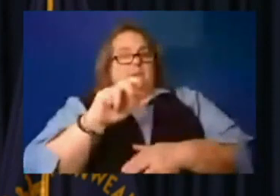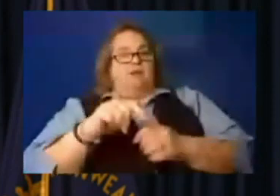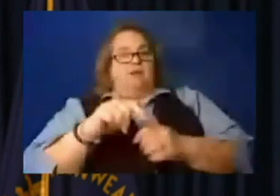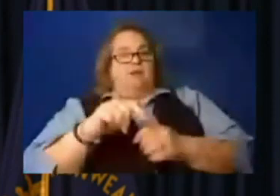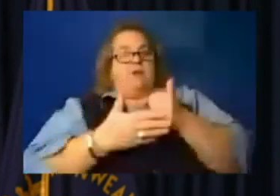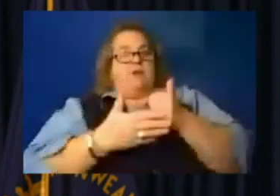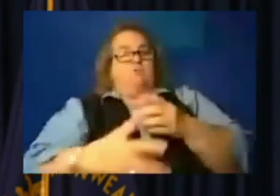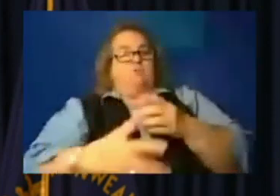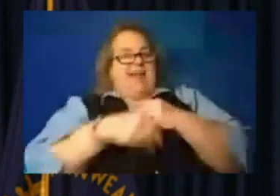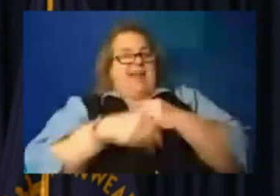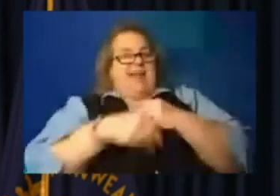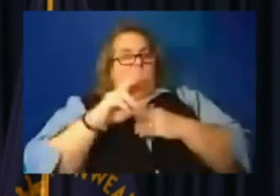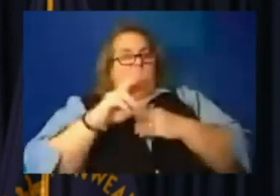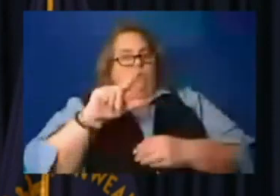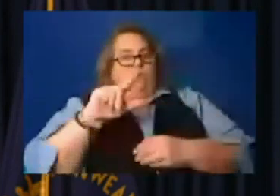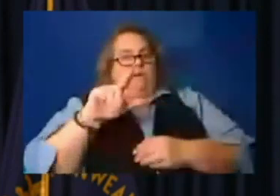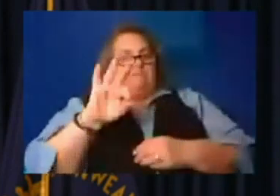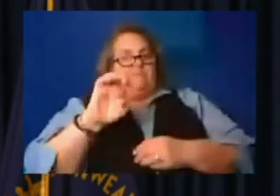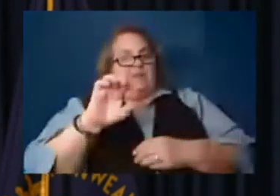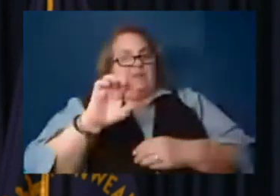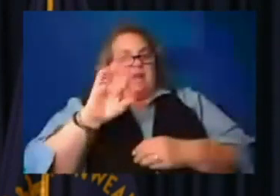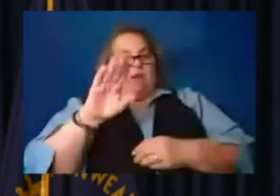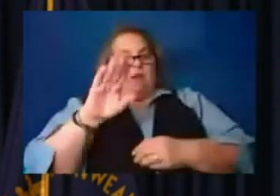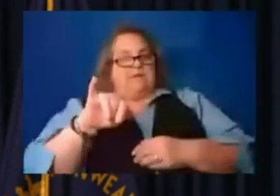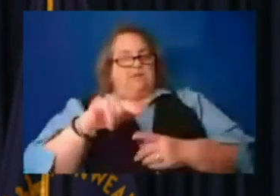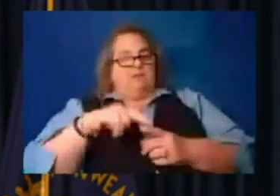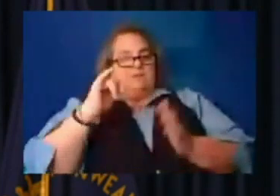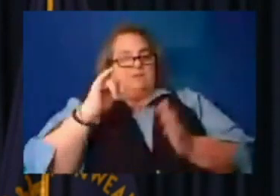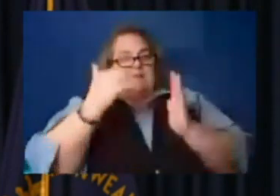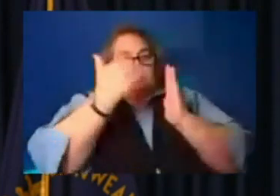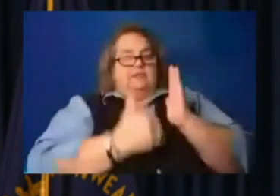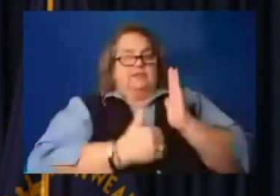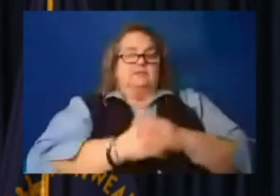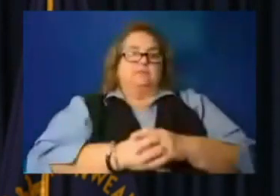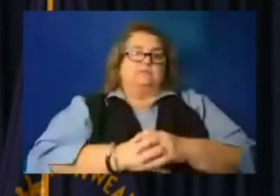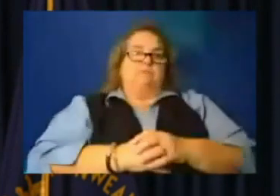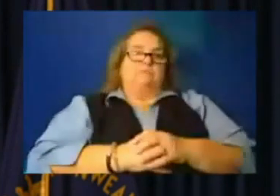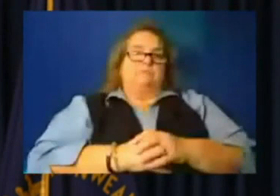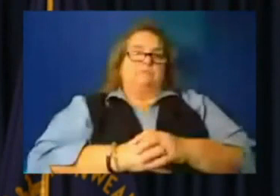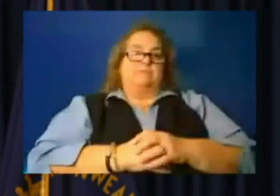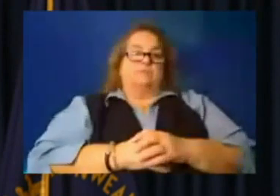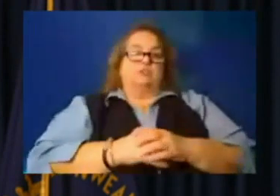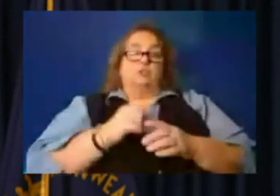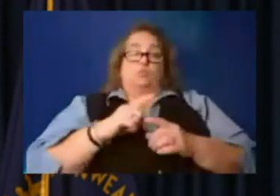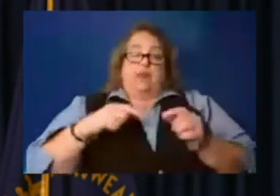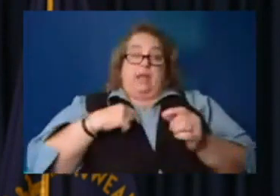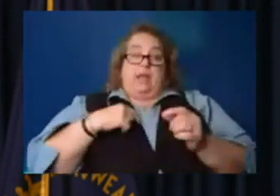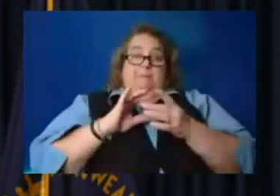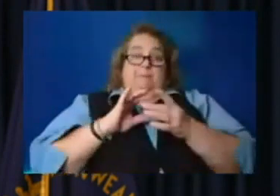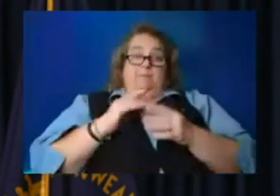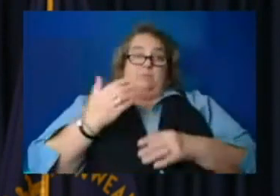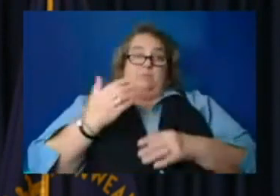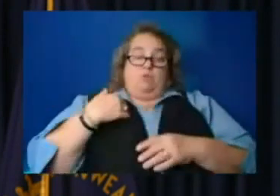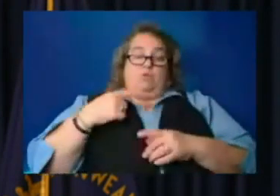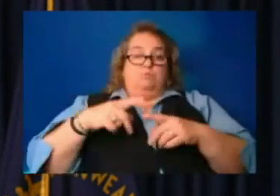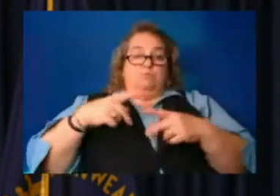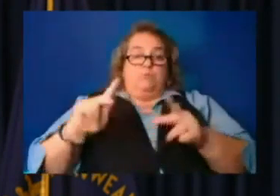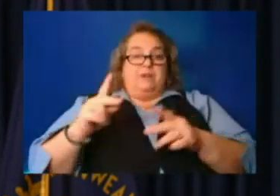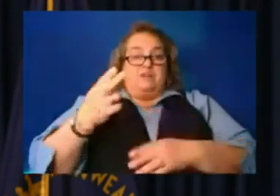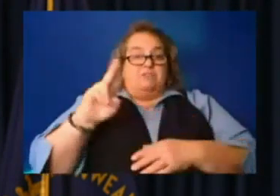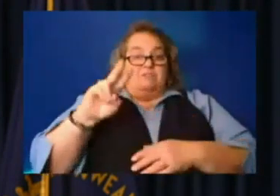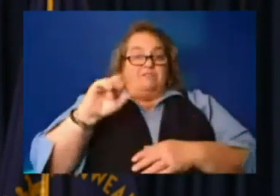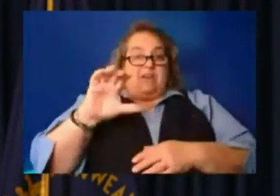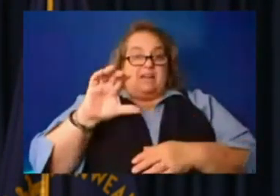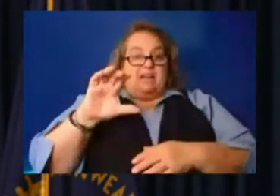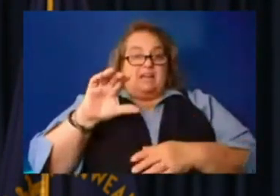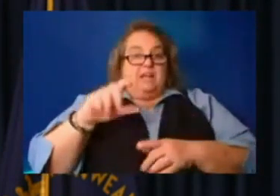list as well. So what I mentioned before is a directive to allow HVAC mechanics and plumbers with out-of-state licenses and